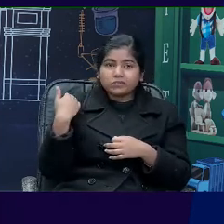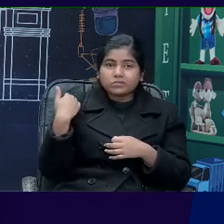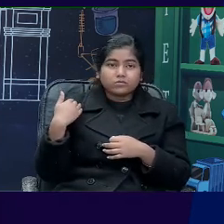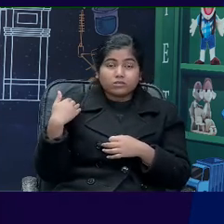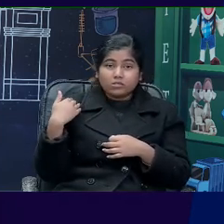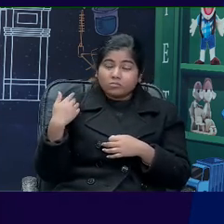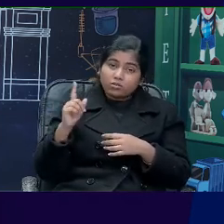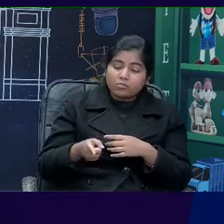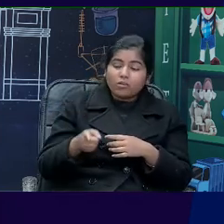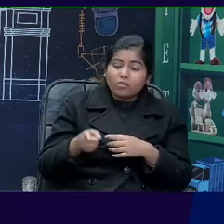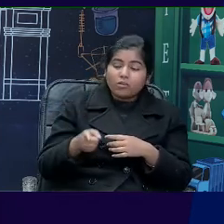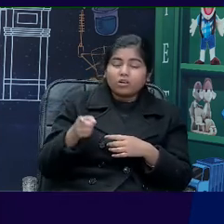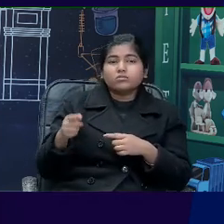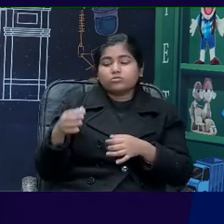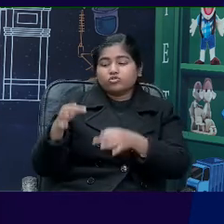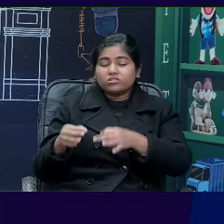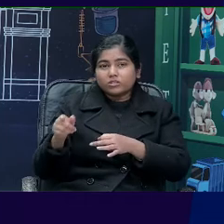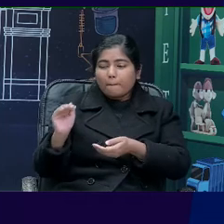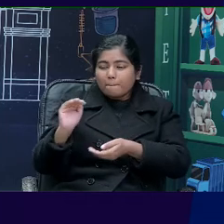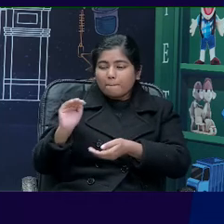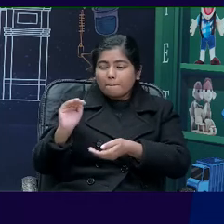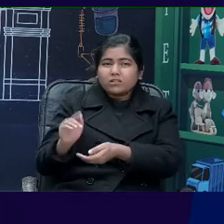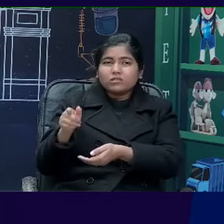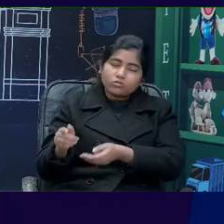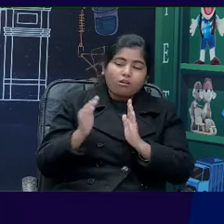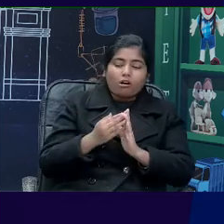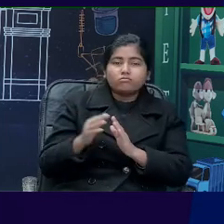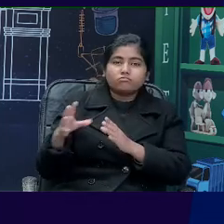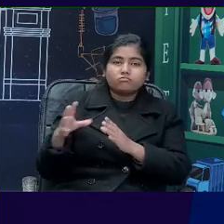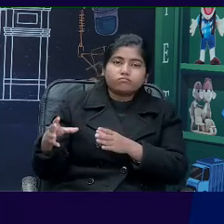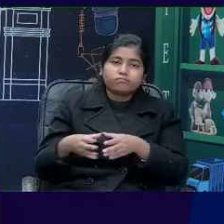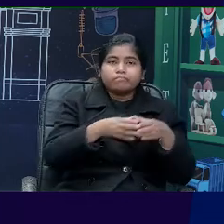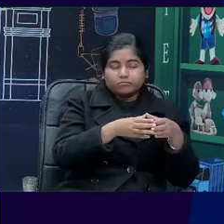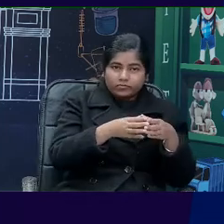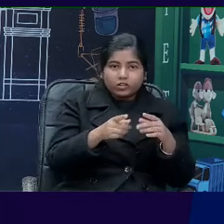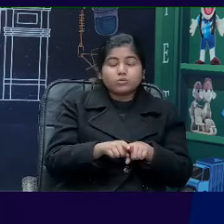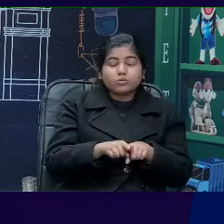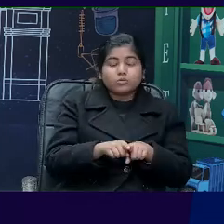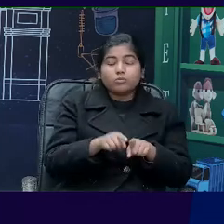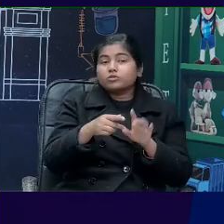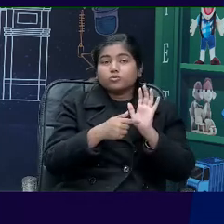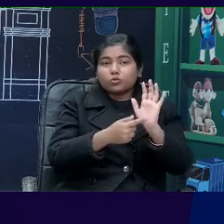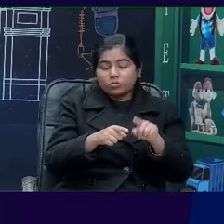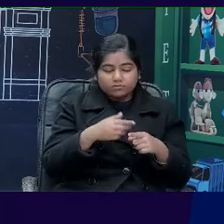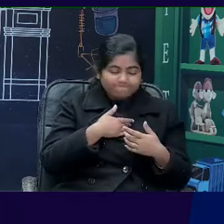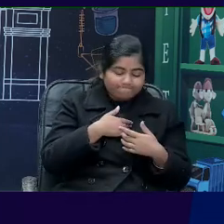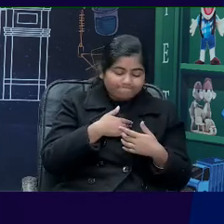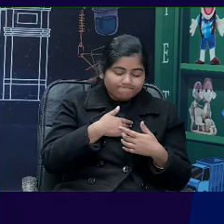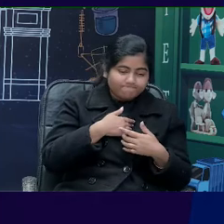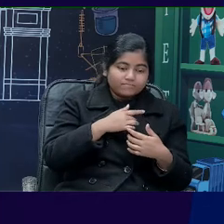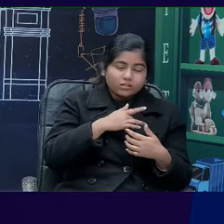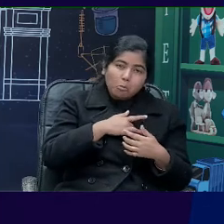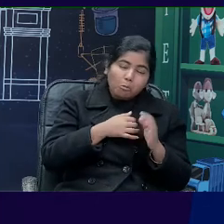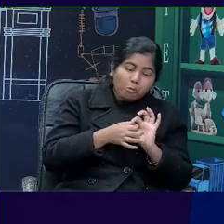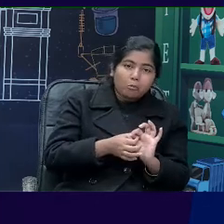justice should be served by, you know, taking that fawn in. Of course, there is a sense of kindness and compassion. And then the very, very